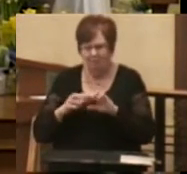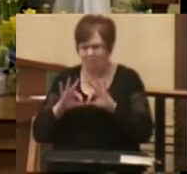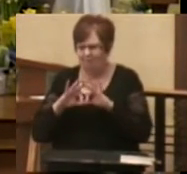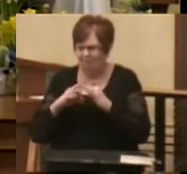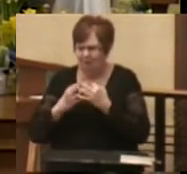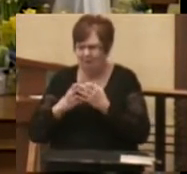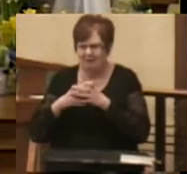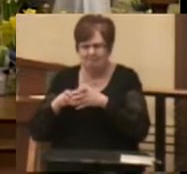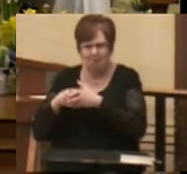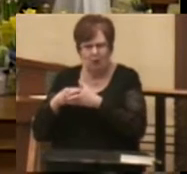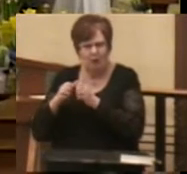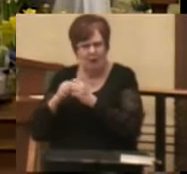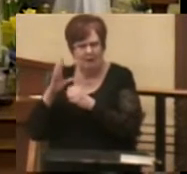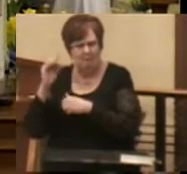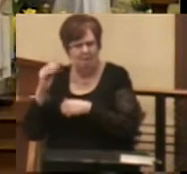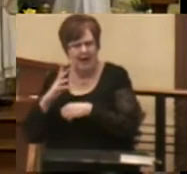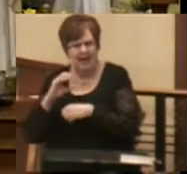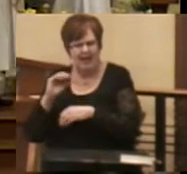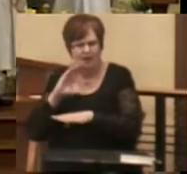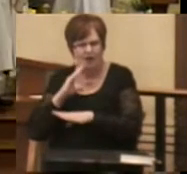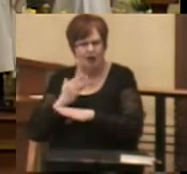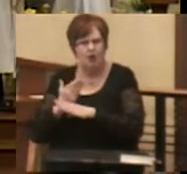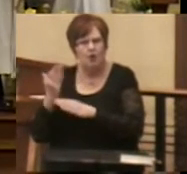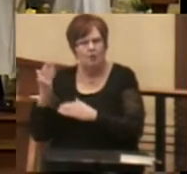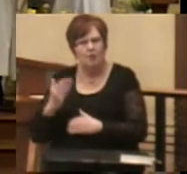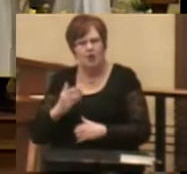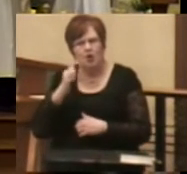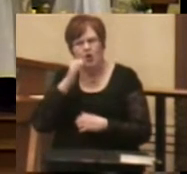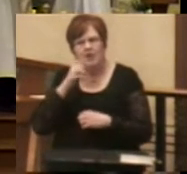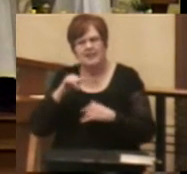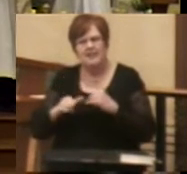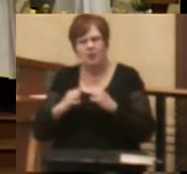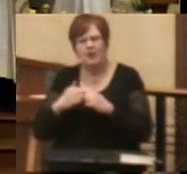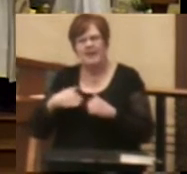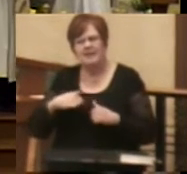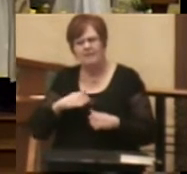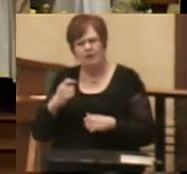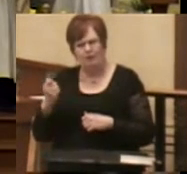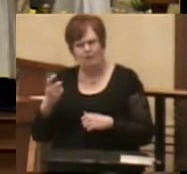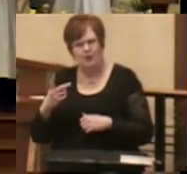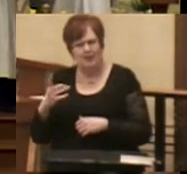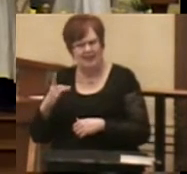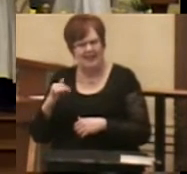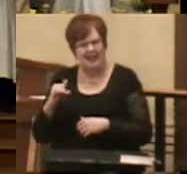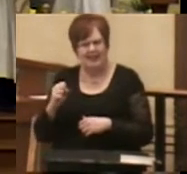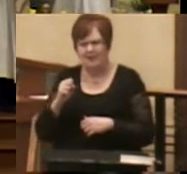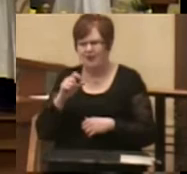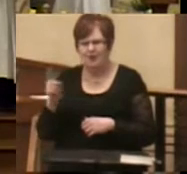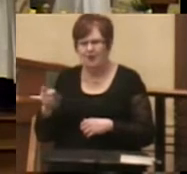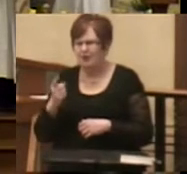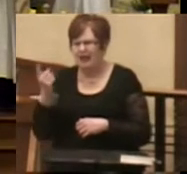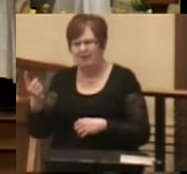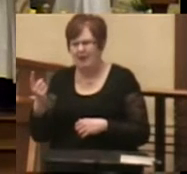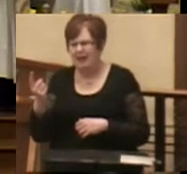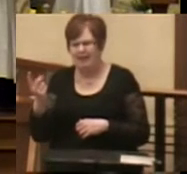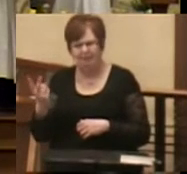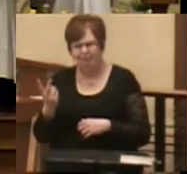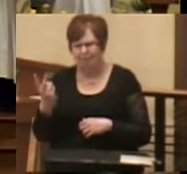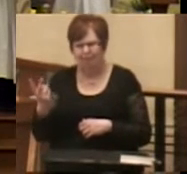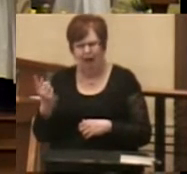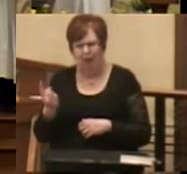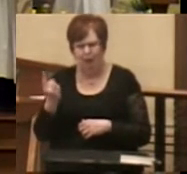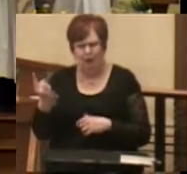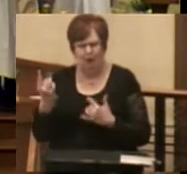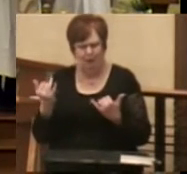One of the relatives said, Bring your little girl and come stay with us for a few days. You shouldn't be by yourselves at a time